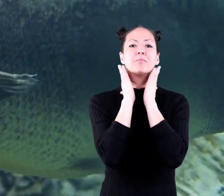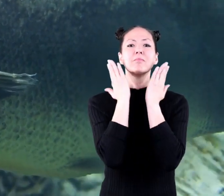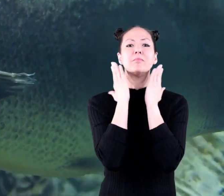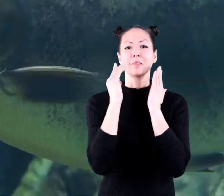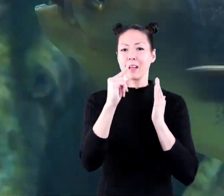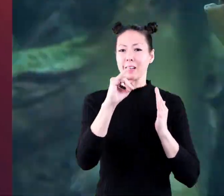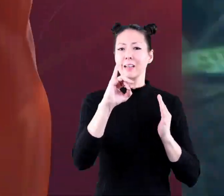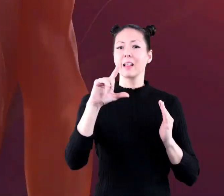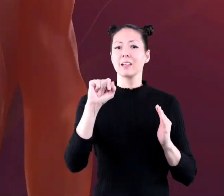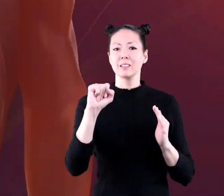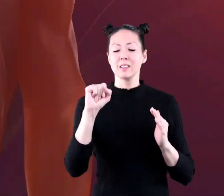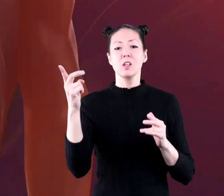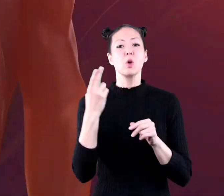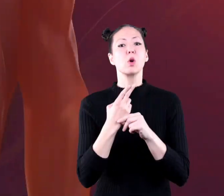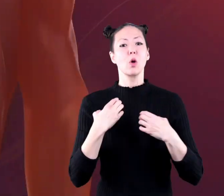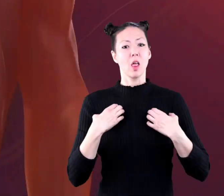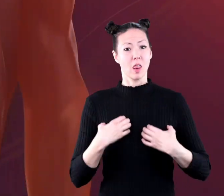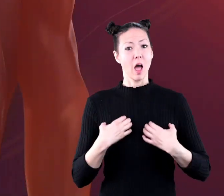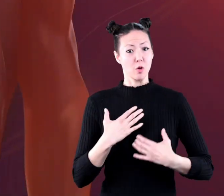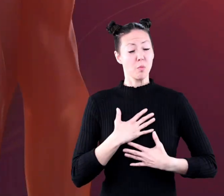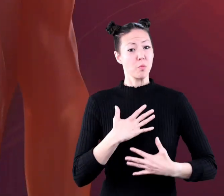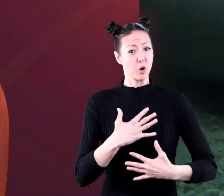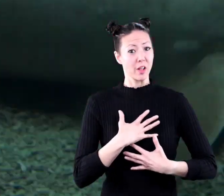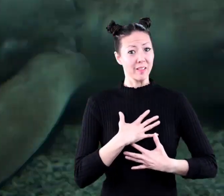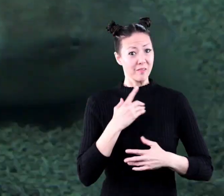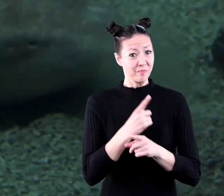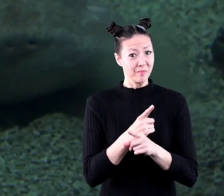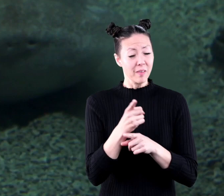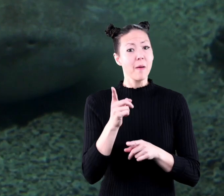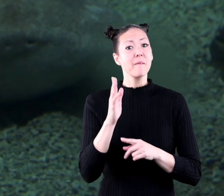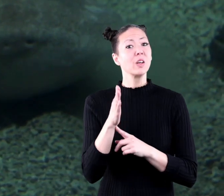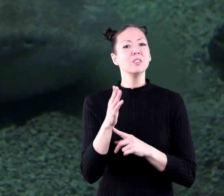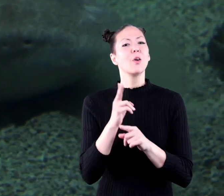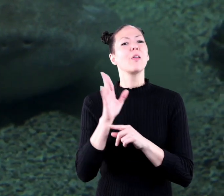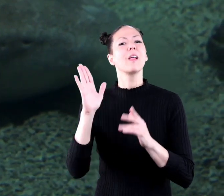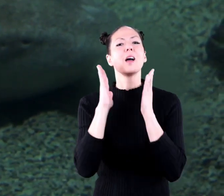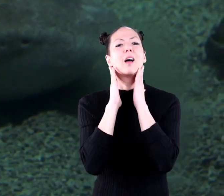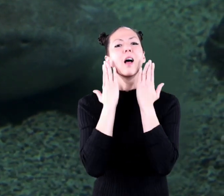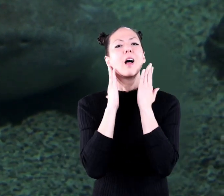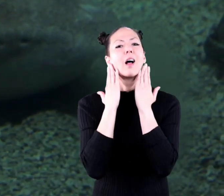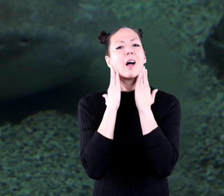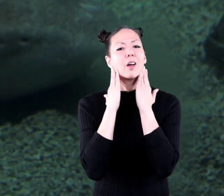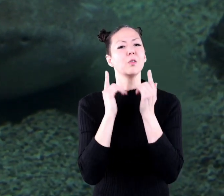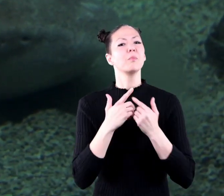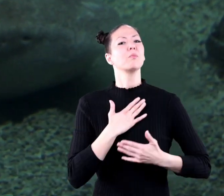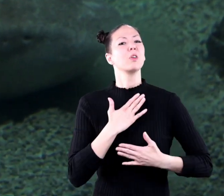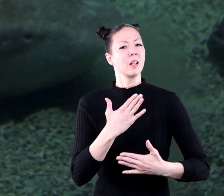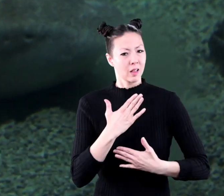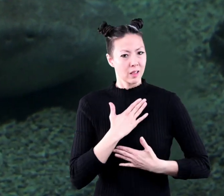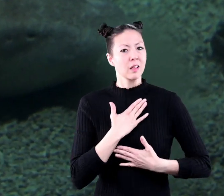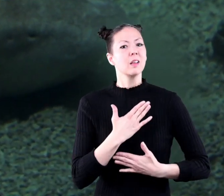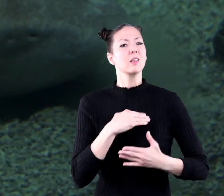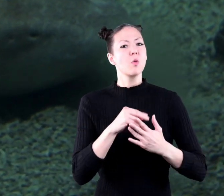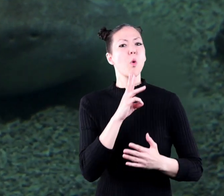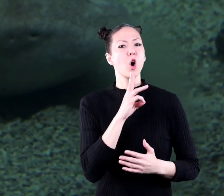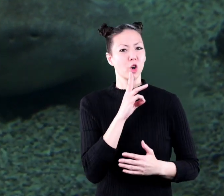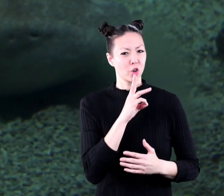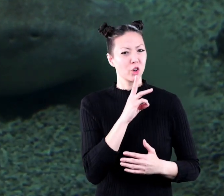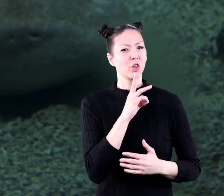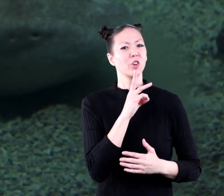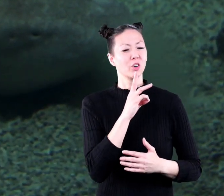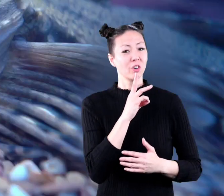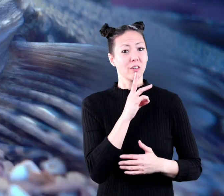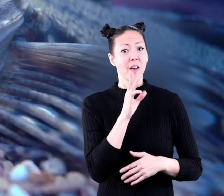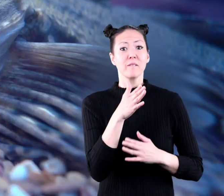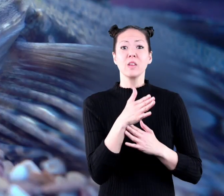gills you use your lungs to breathe air but fish use their gills the gills allow fish to breathe in